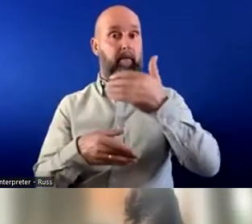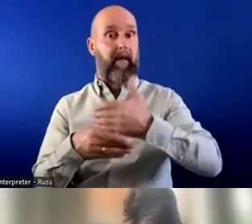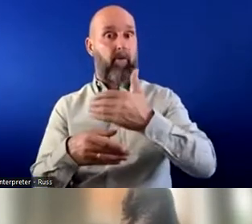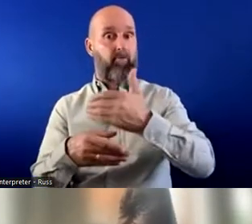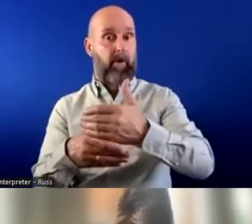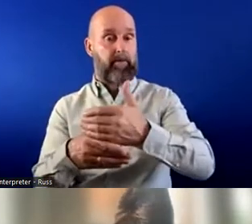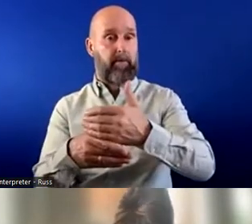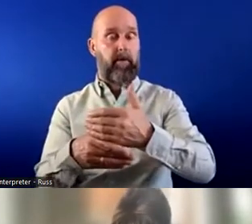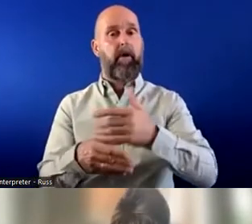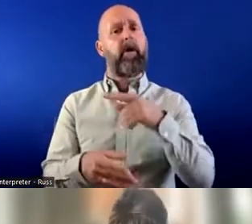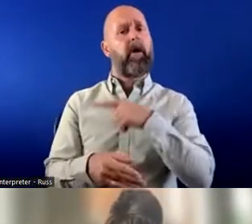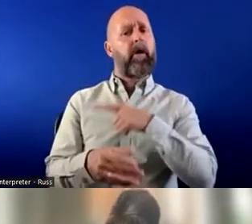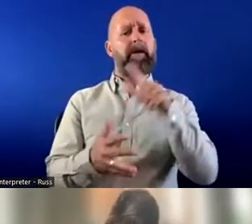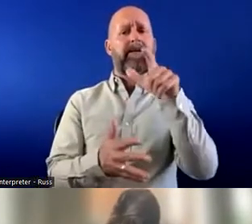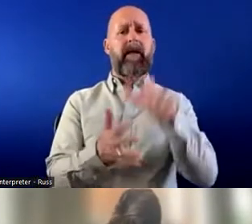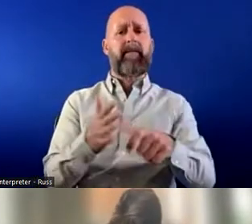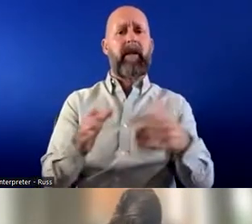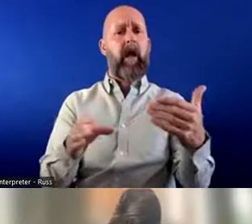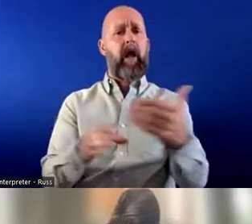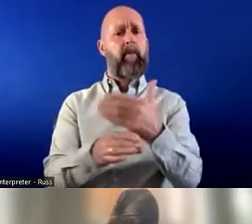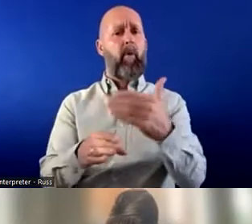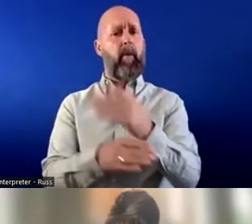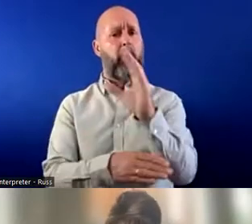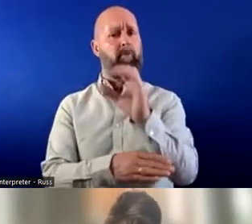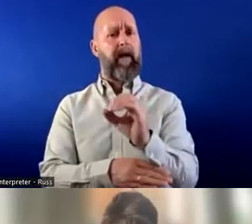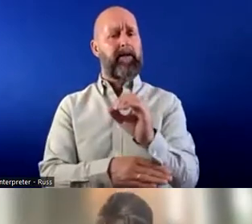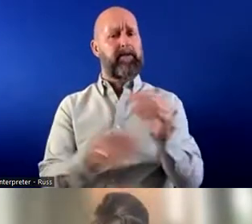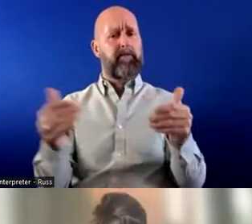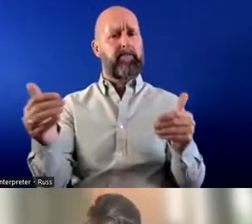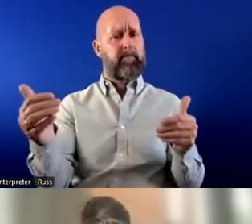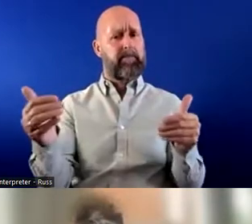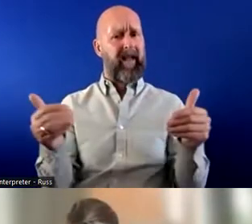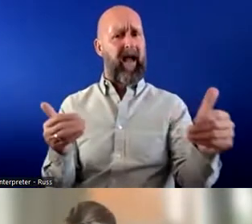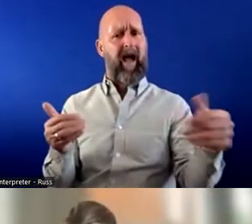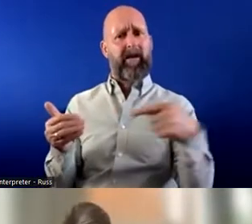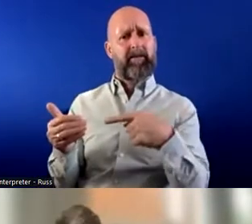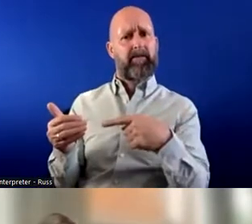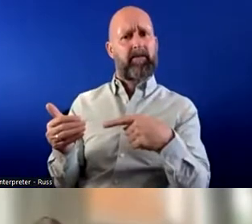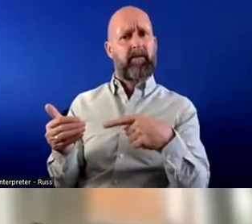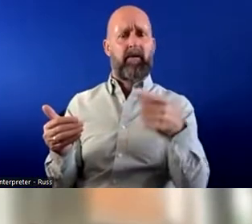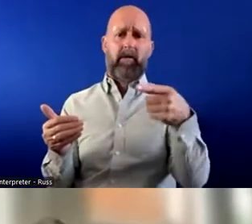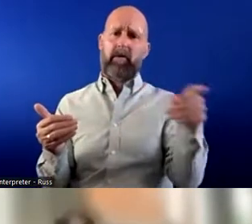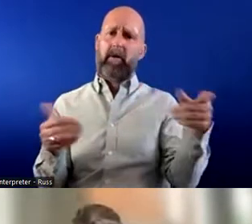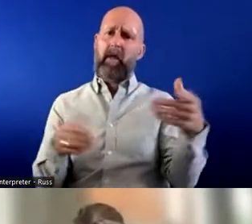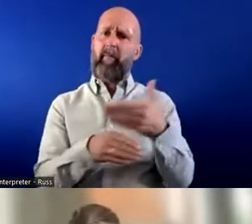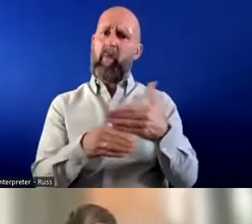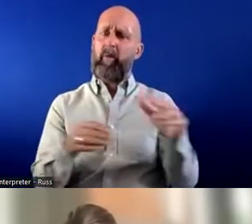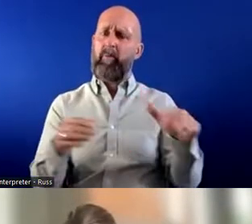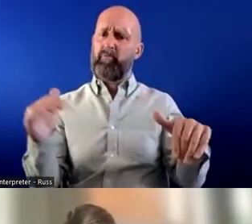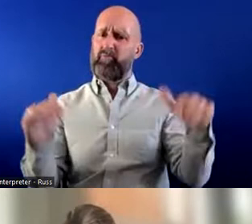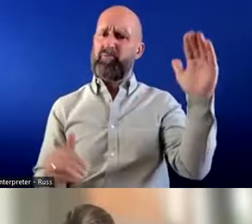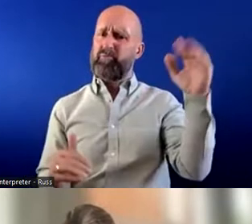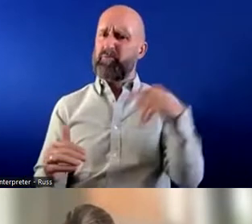employment rates lag significantly behind the general employment rate. So